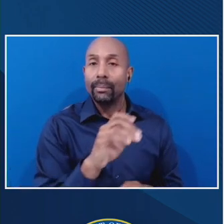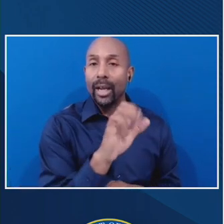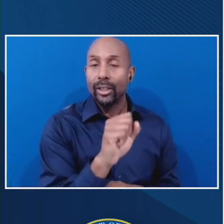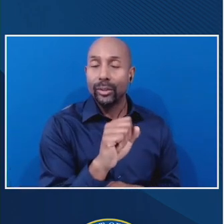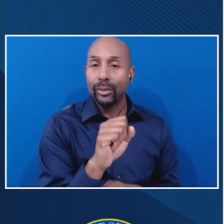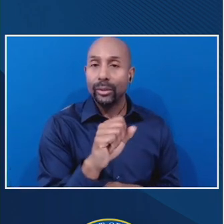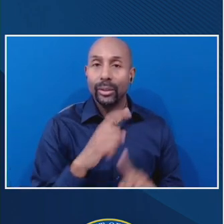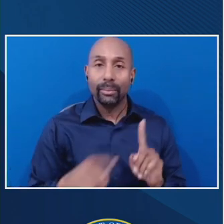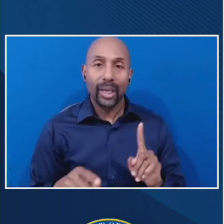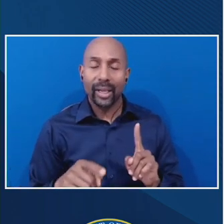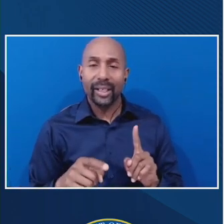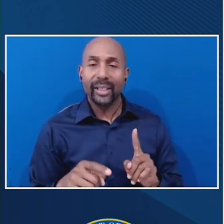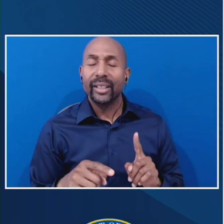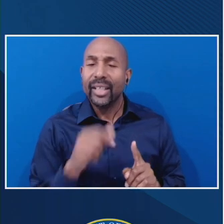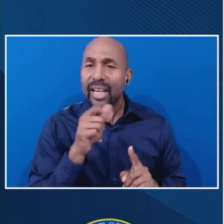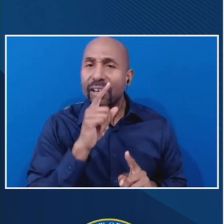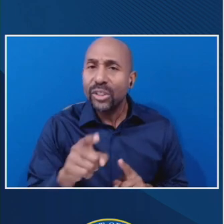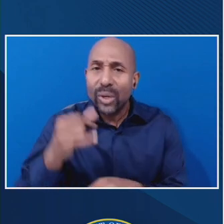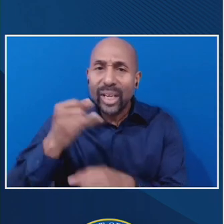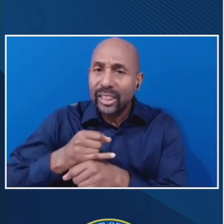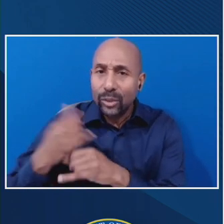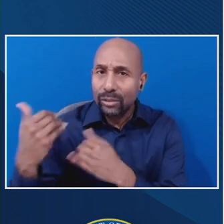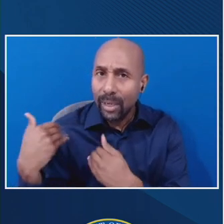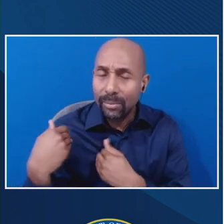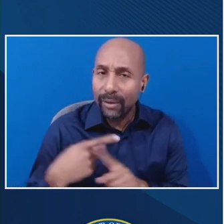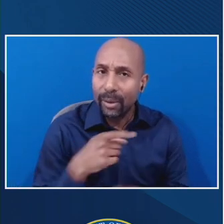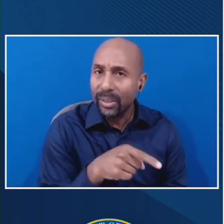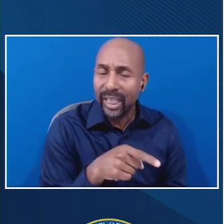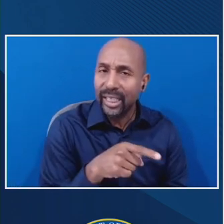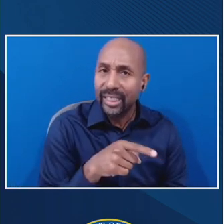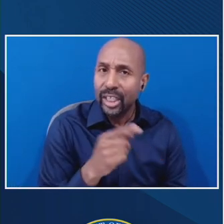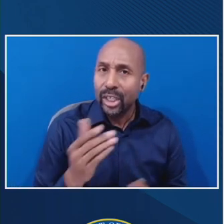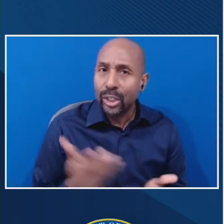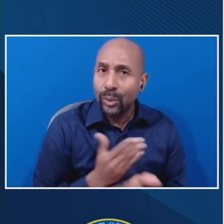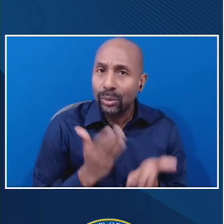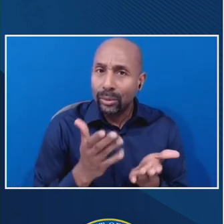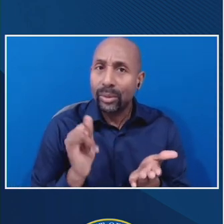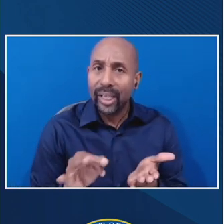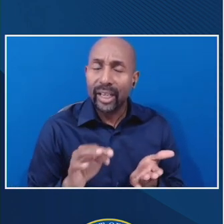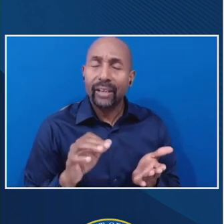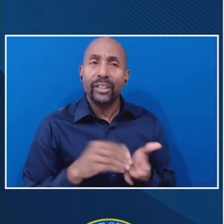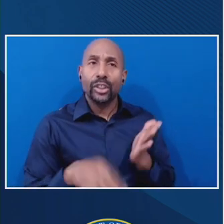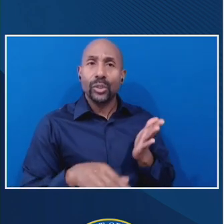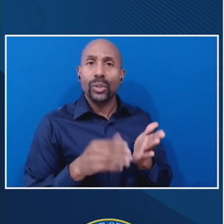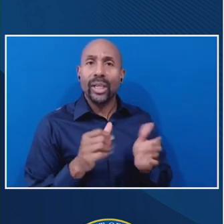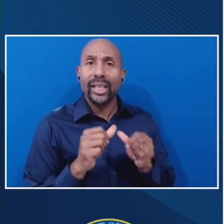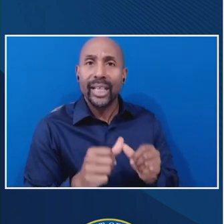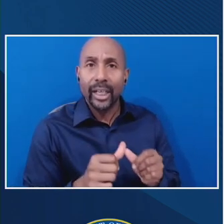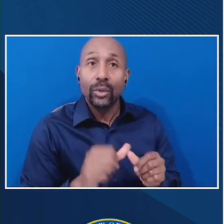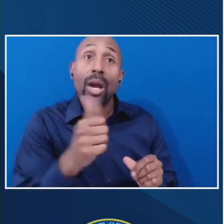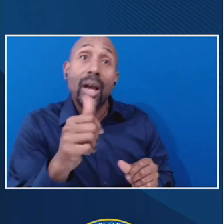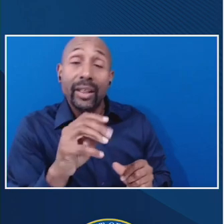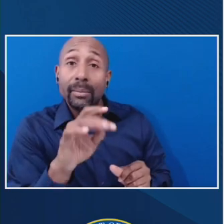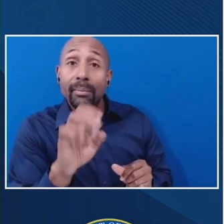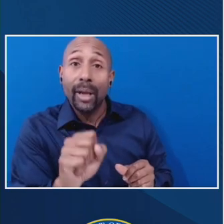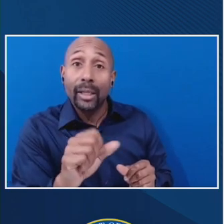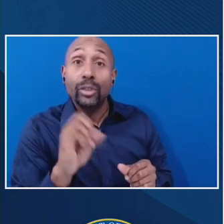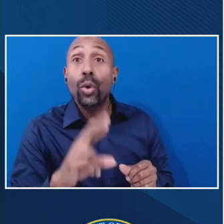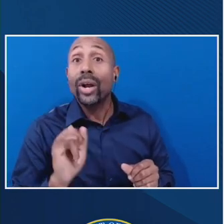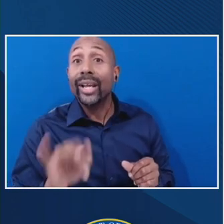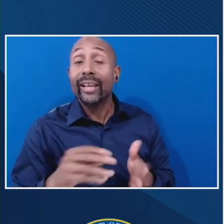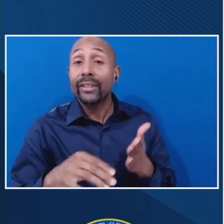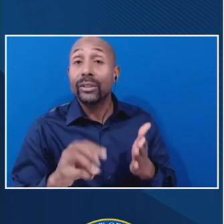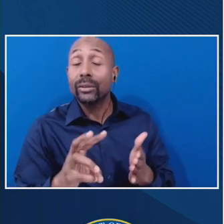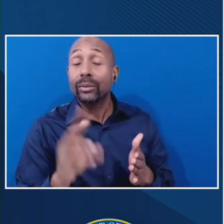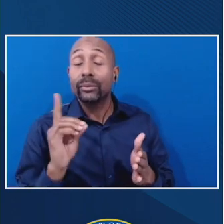responsibility is should a student continue in another module that follows a module where the student withdrew. For example, a student withdraws from session